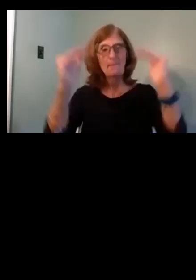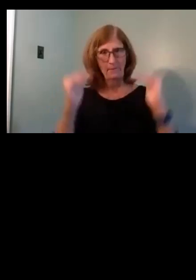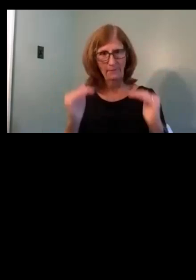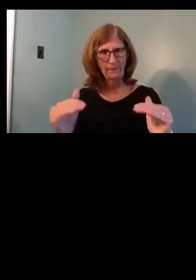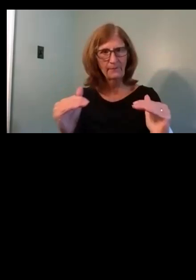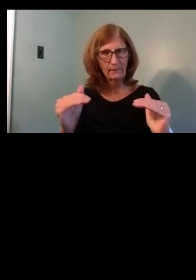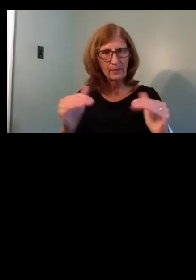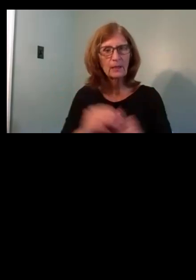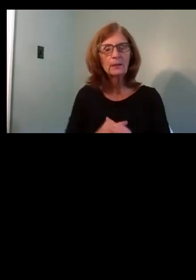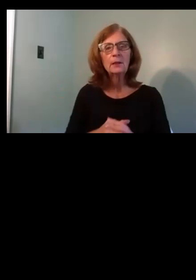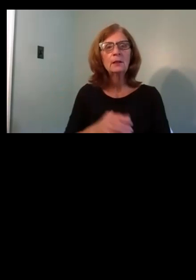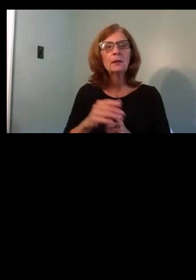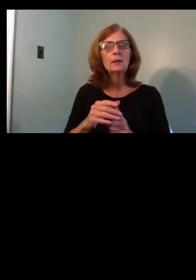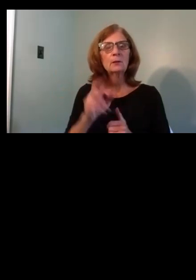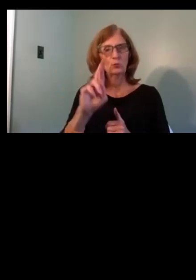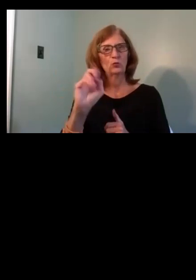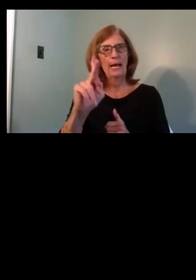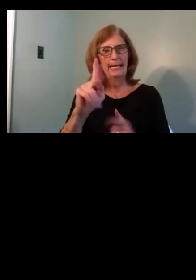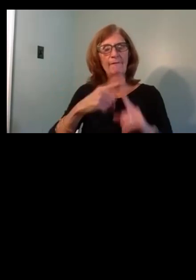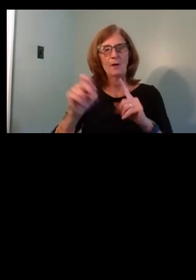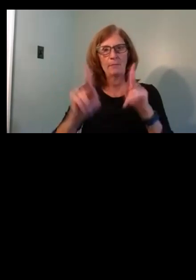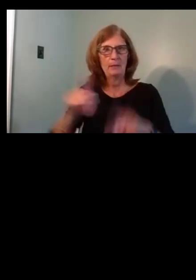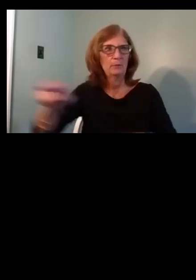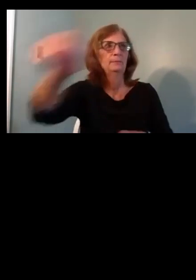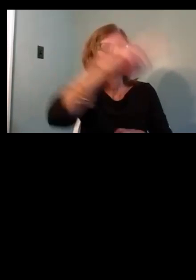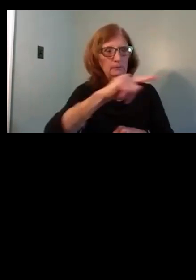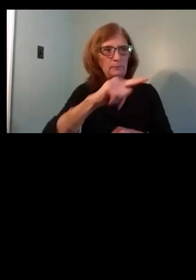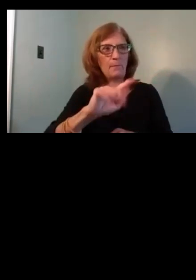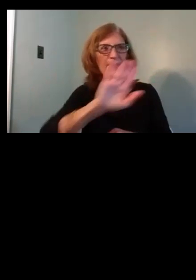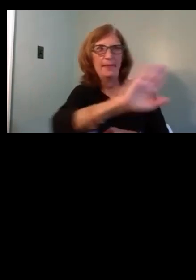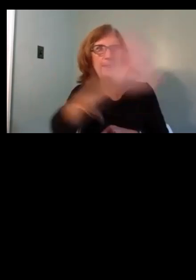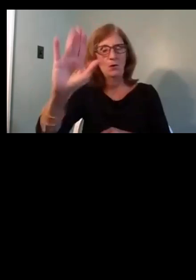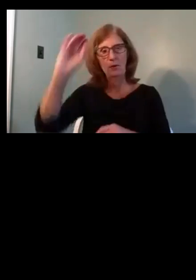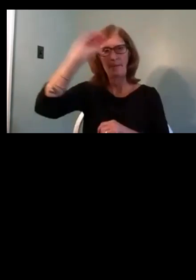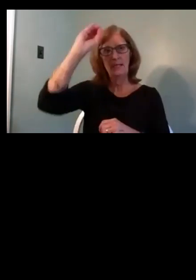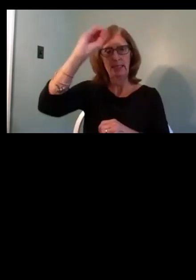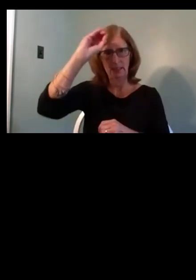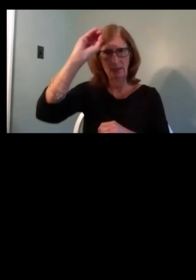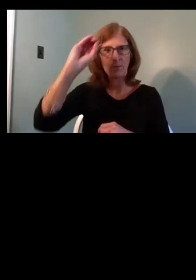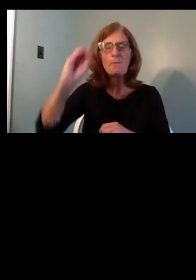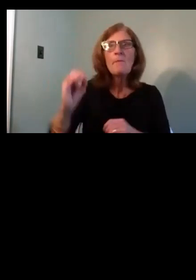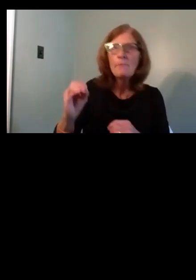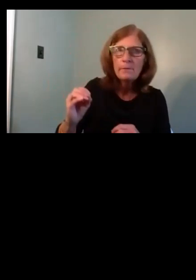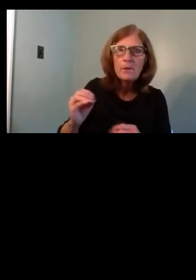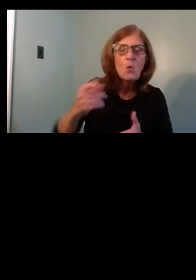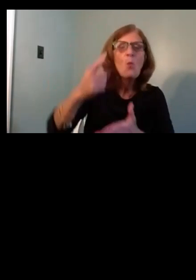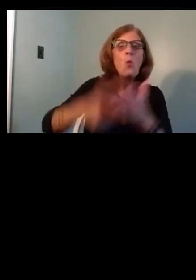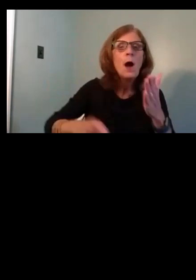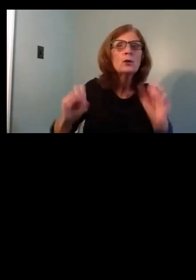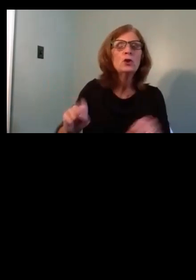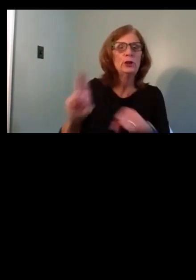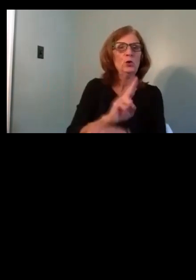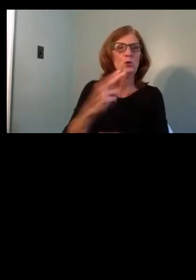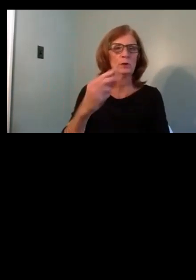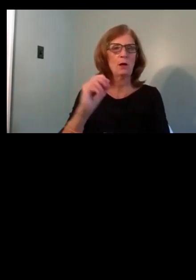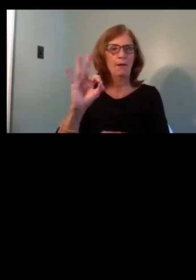section is the ranking from survey respondents, ranking eligible uses for Hoff funding, but not